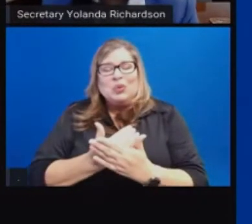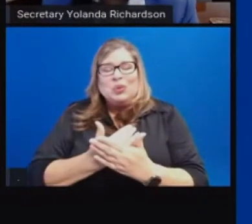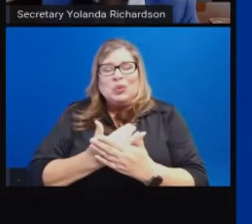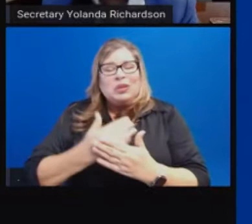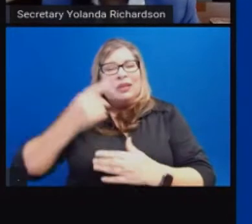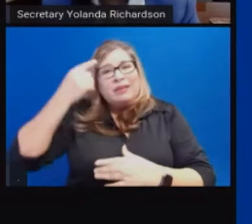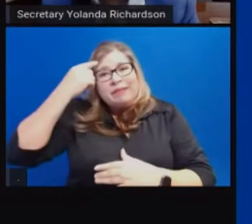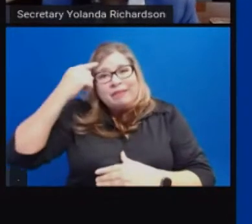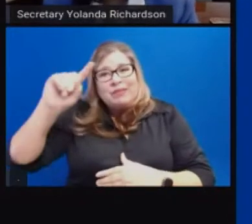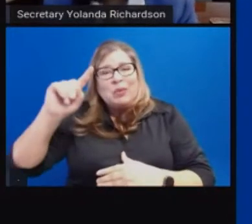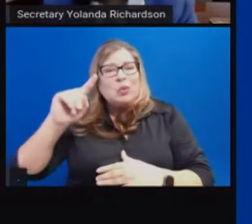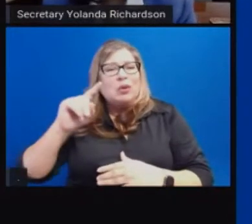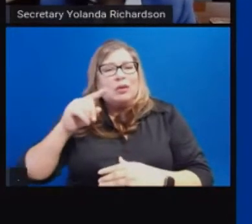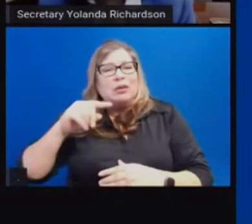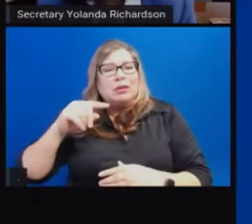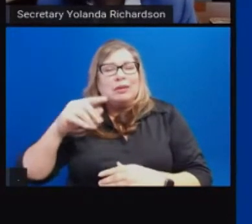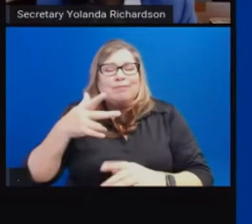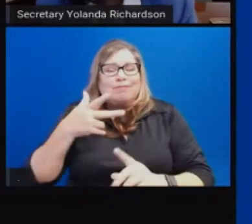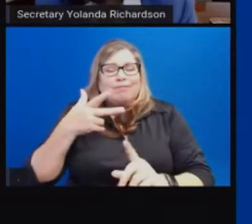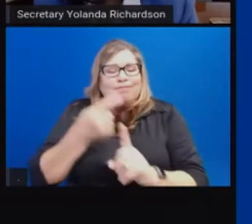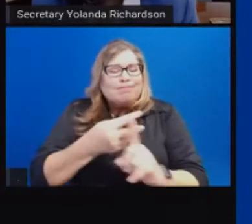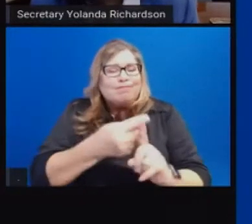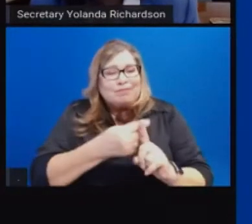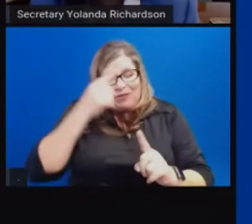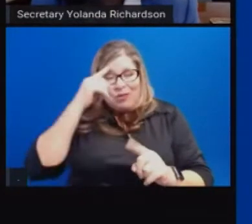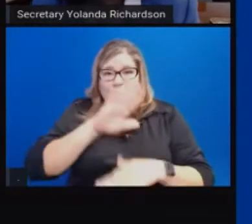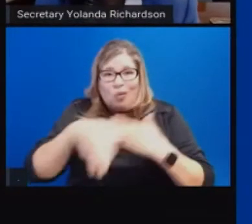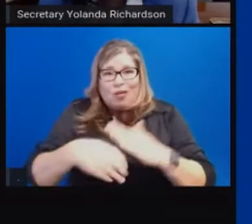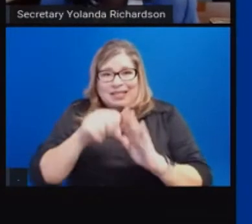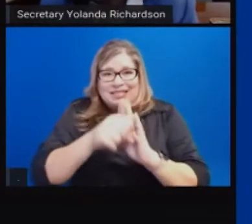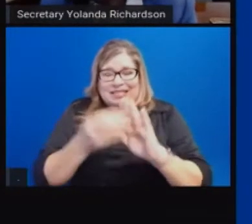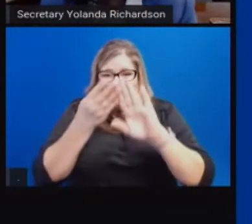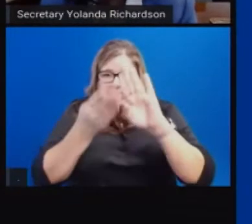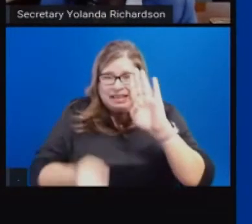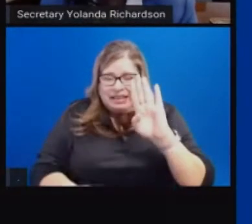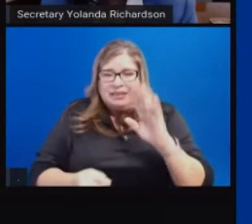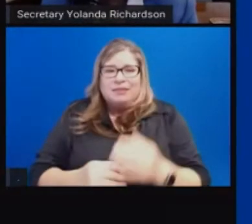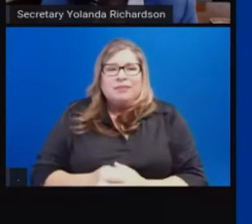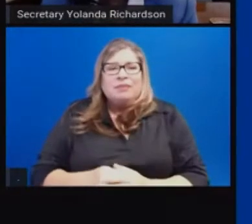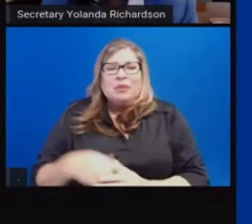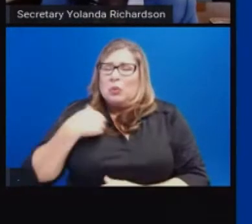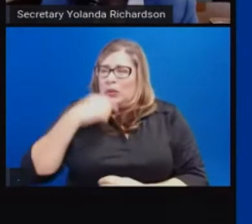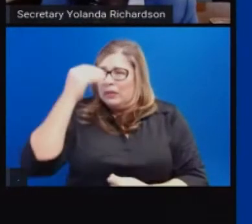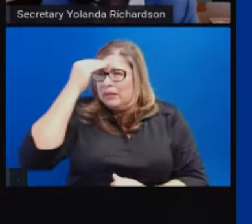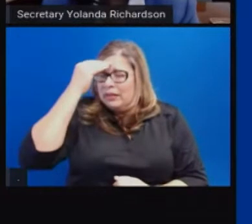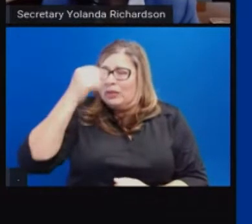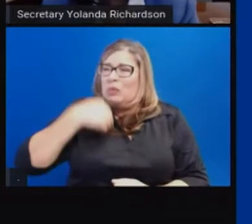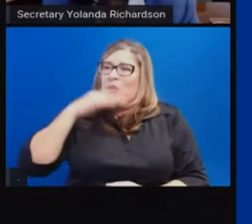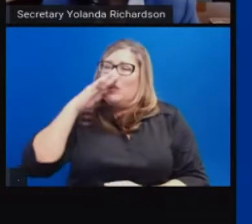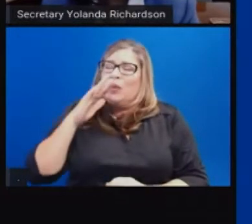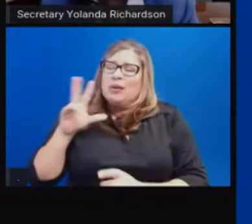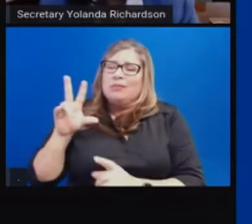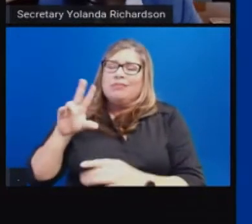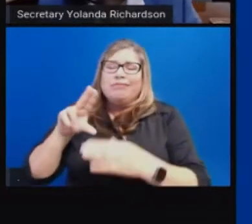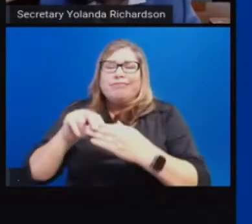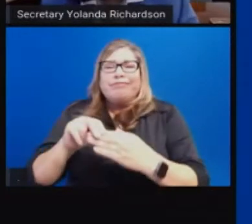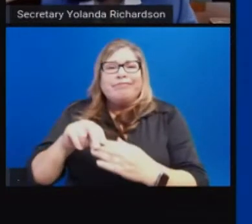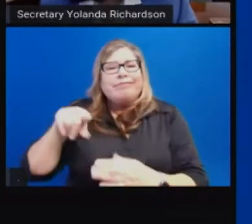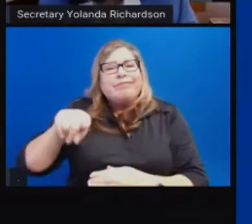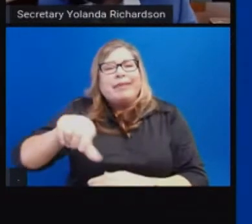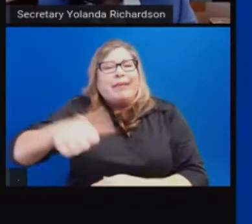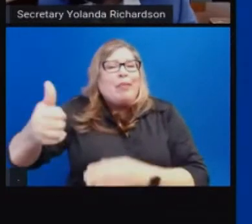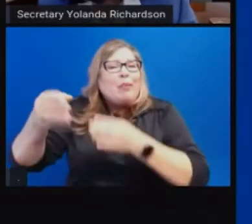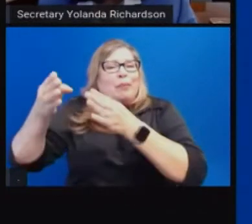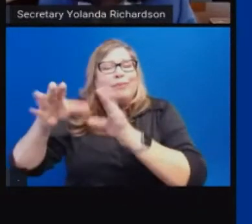of tapping into the expertise and experience of a third-party administrator to make vaccine distribution more efficient and giving